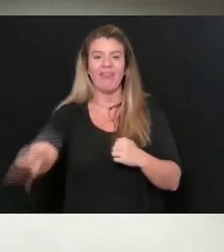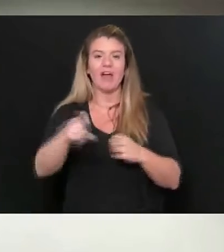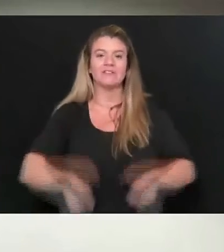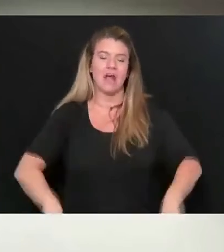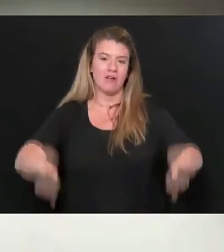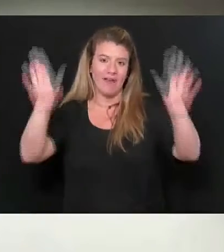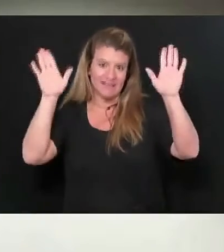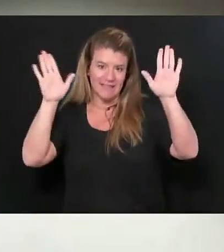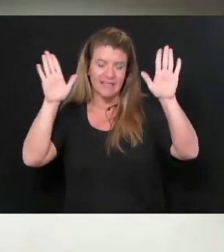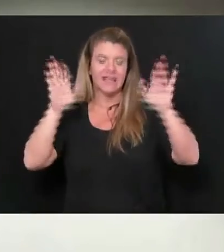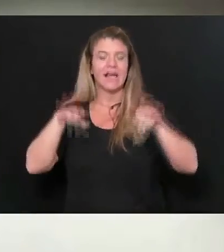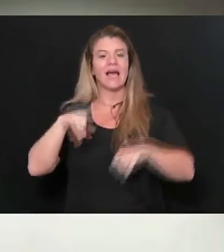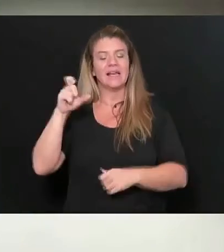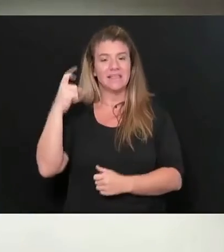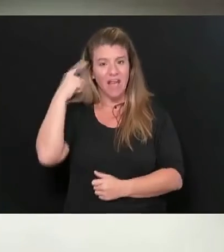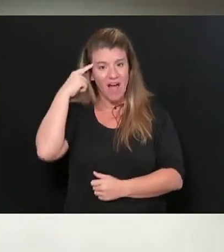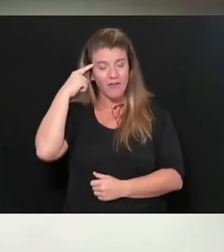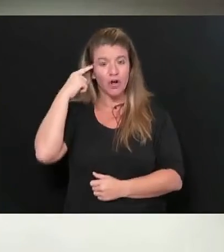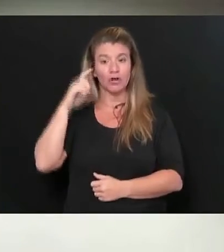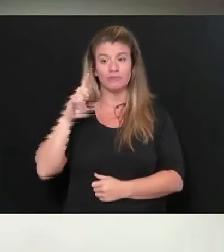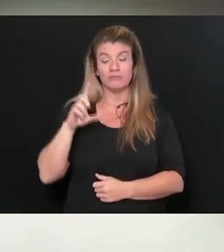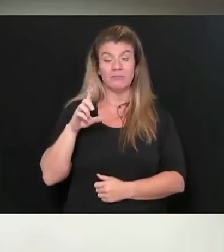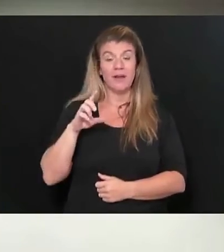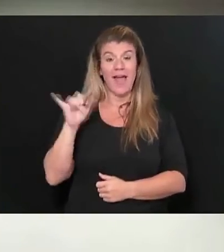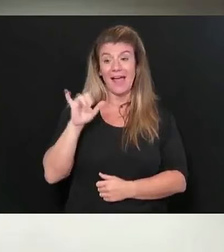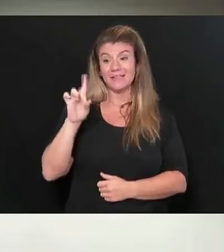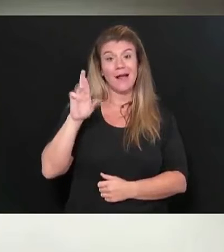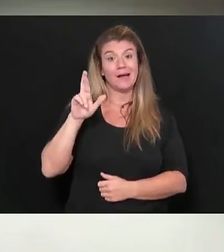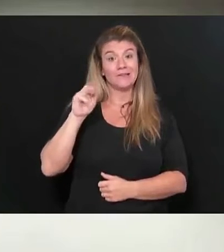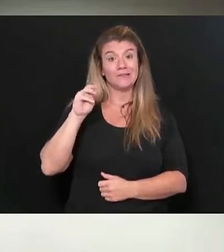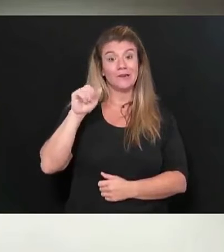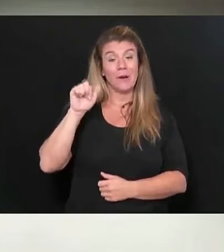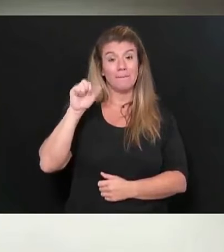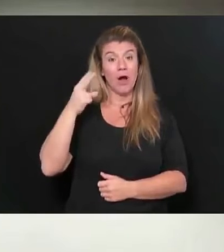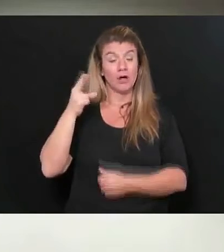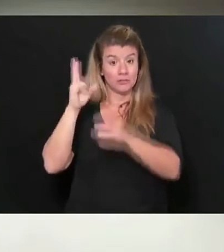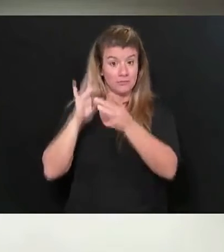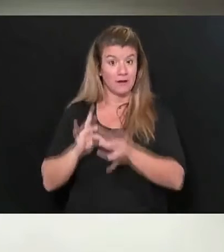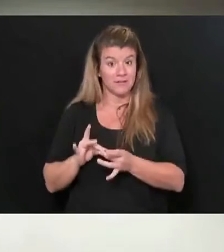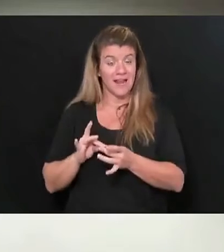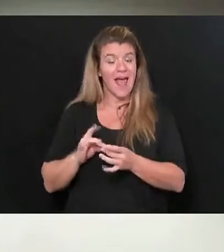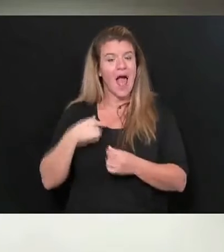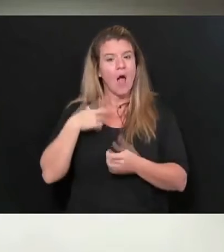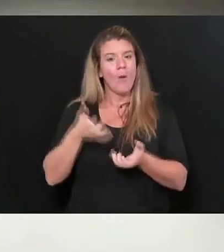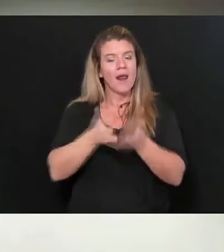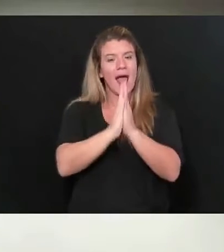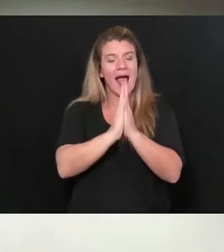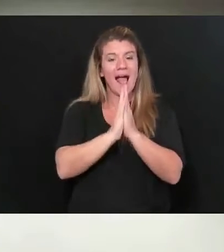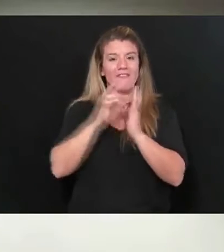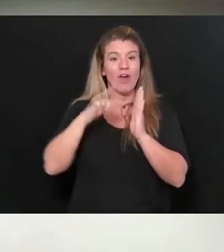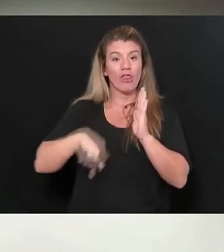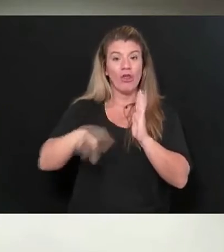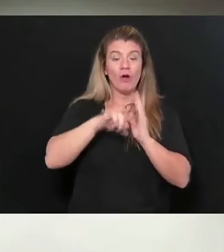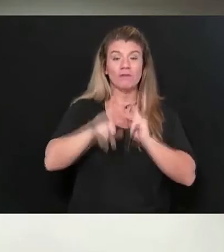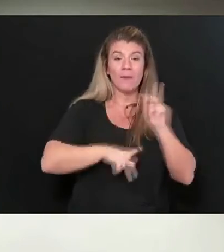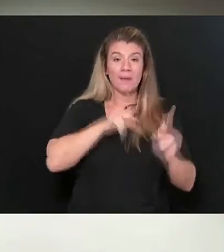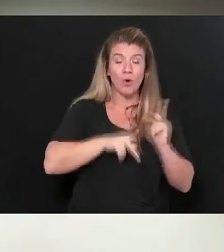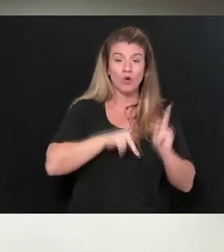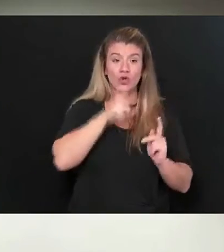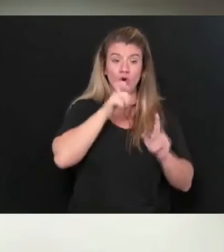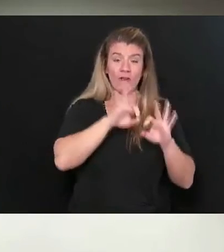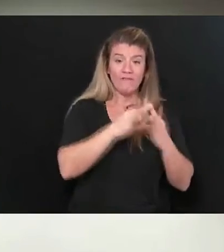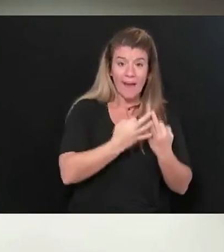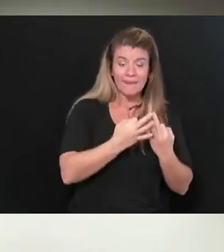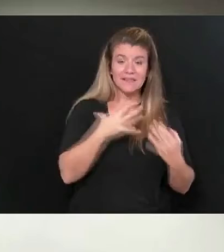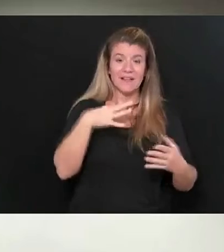As the Governor, Dr. Marsh pointed out, I would ask on behalf of all those individuals, their families, all the